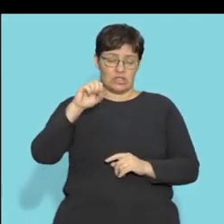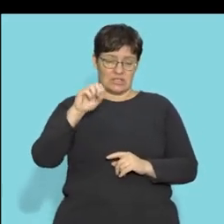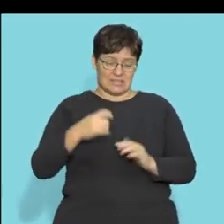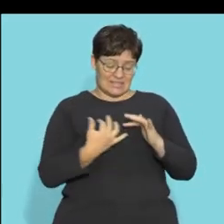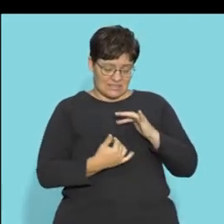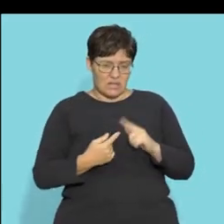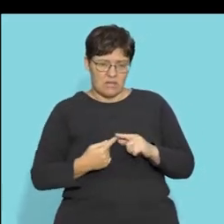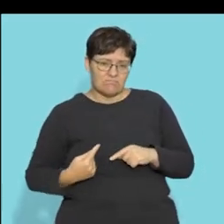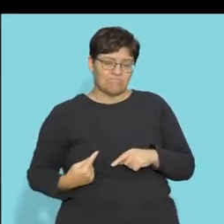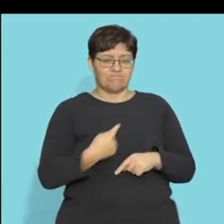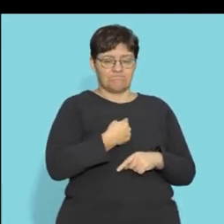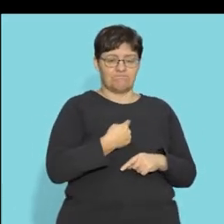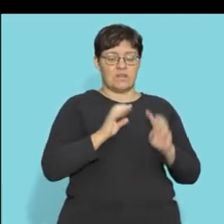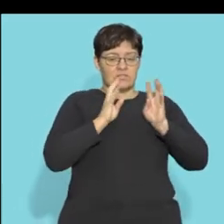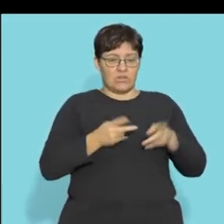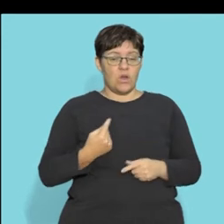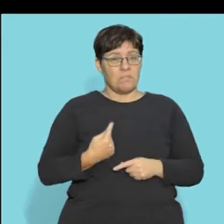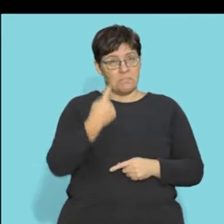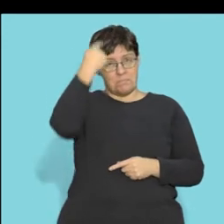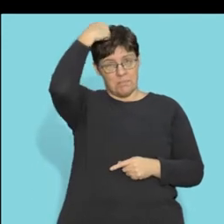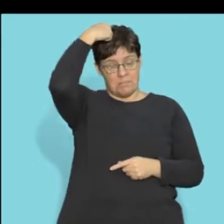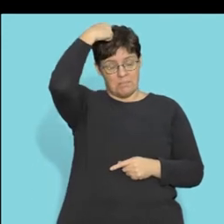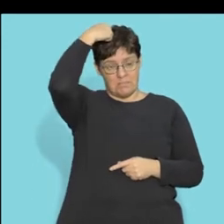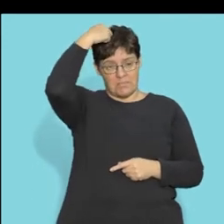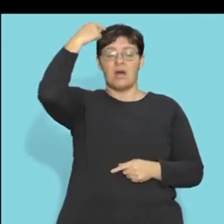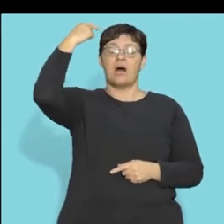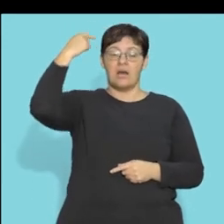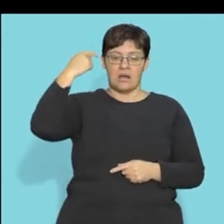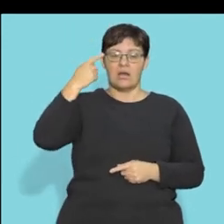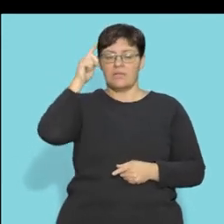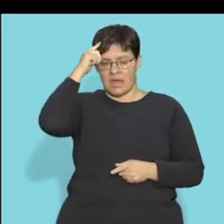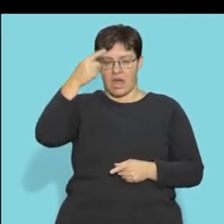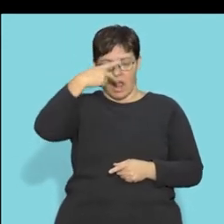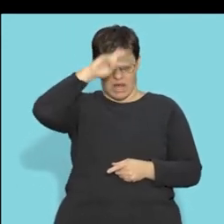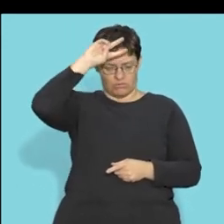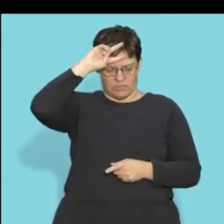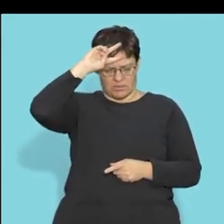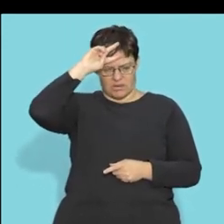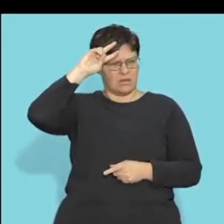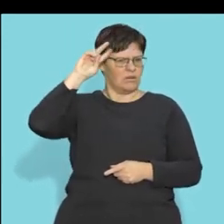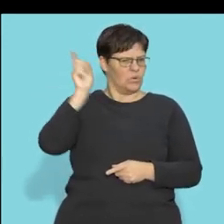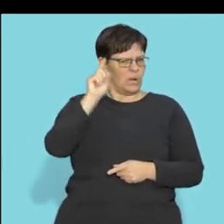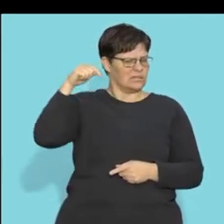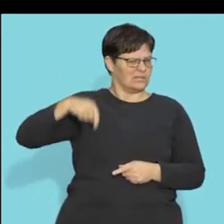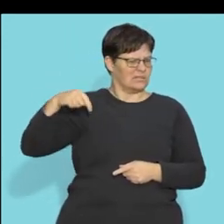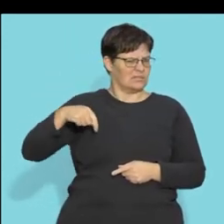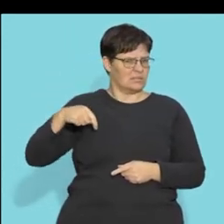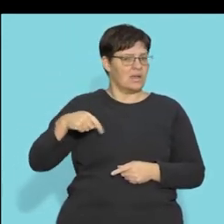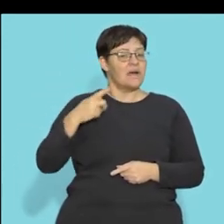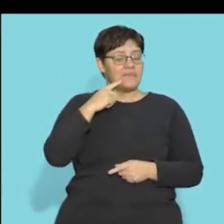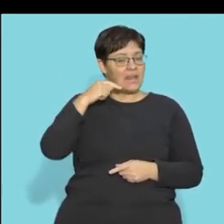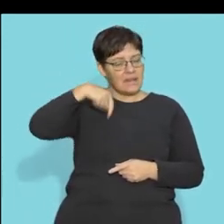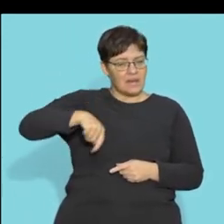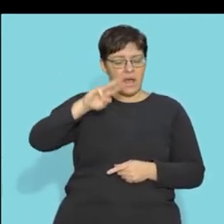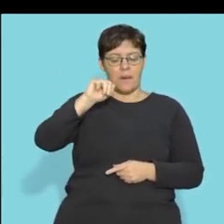senses to the central nervous system, your brain. And then that will interpret it and send